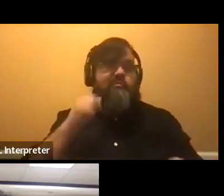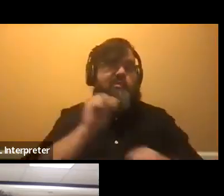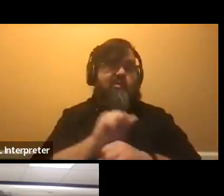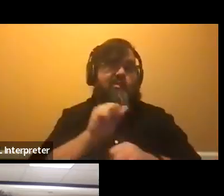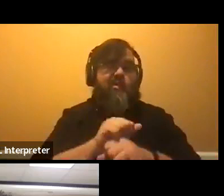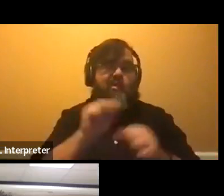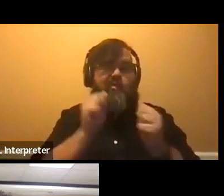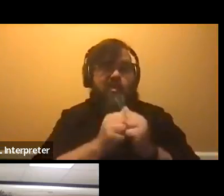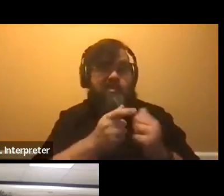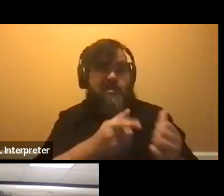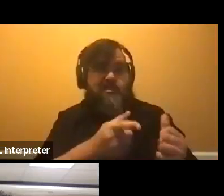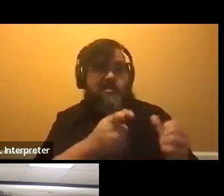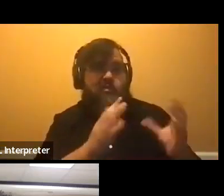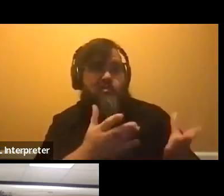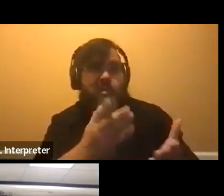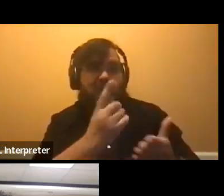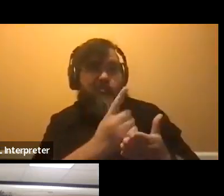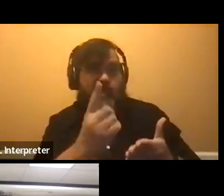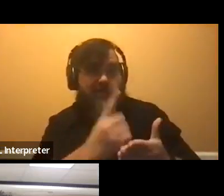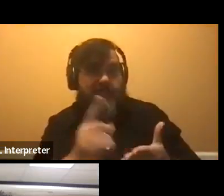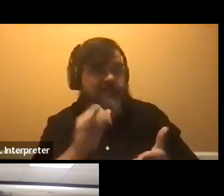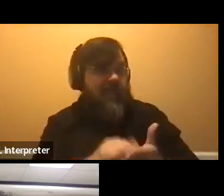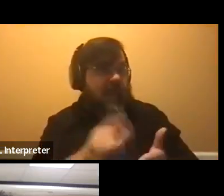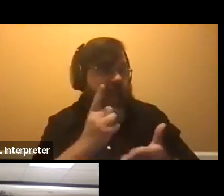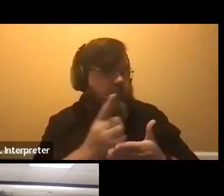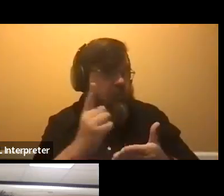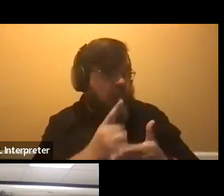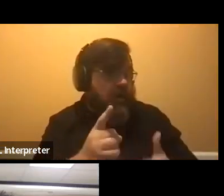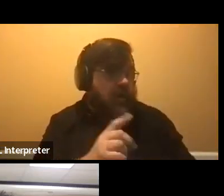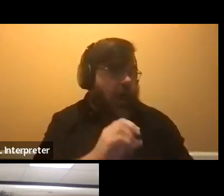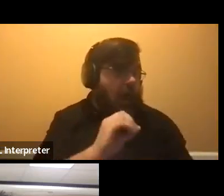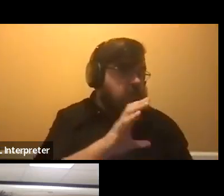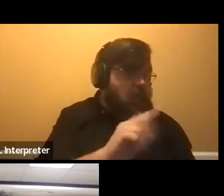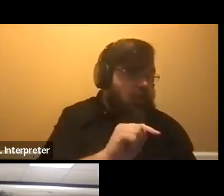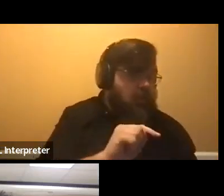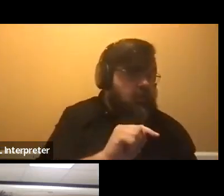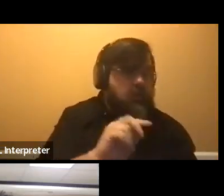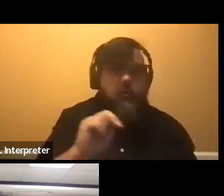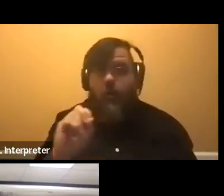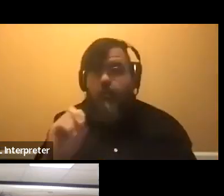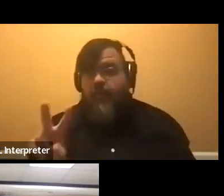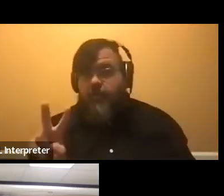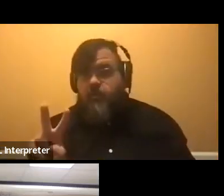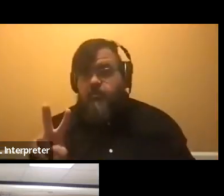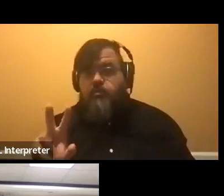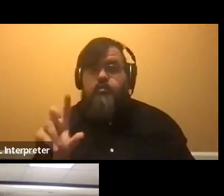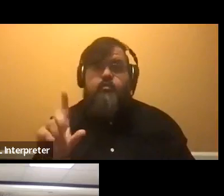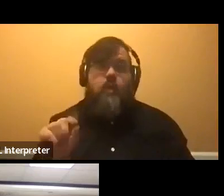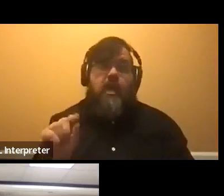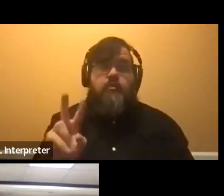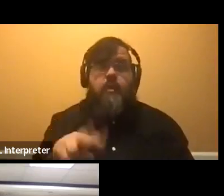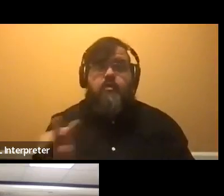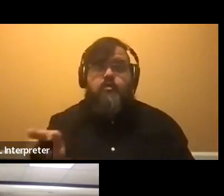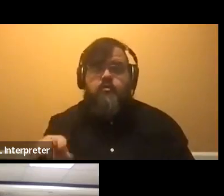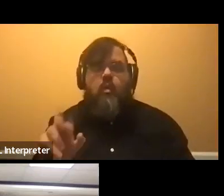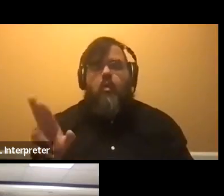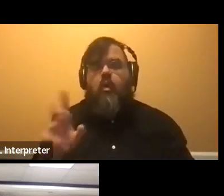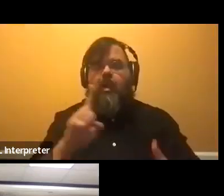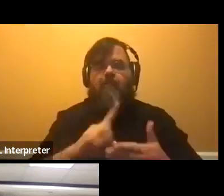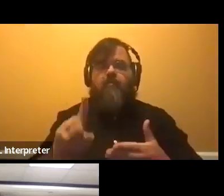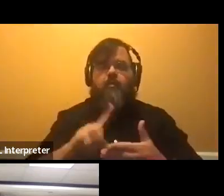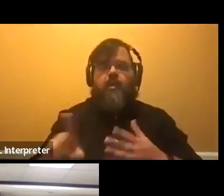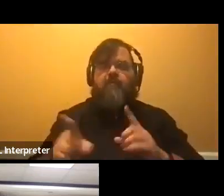my church every week, well, is that every week from October to November of 2022? Or is that every week from